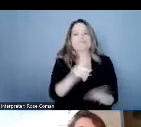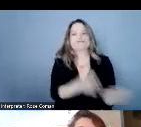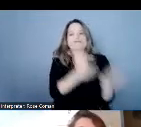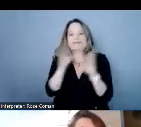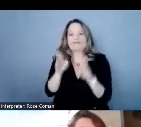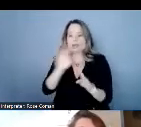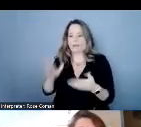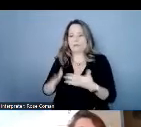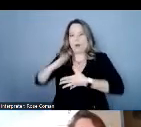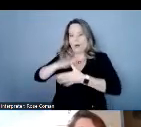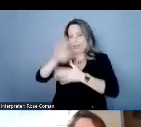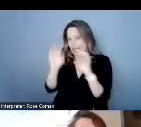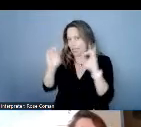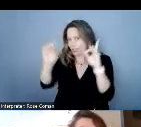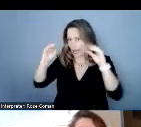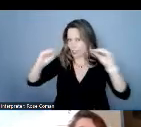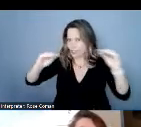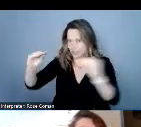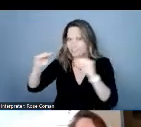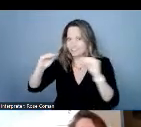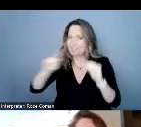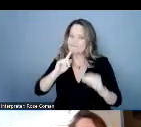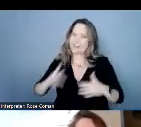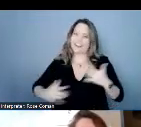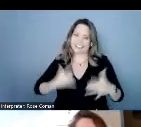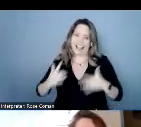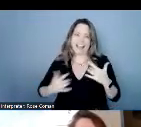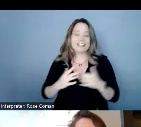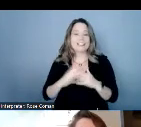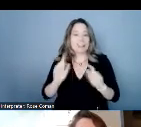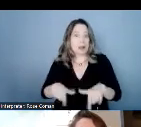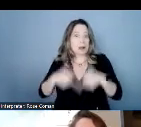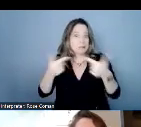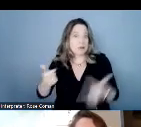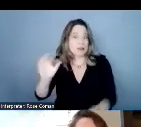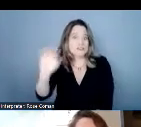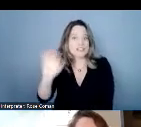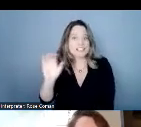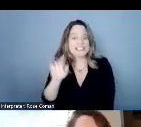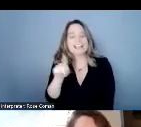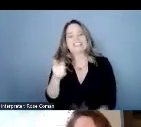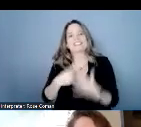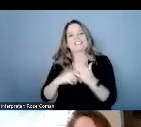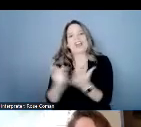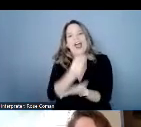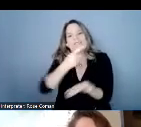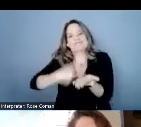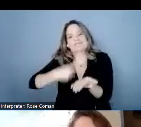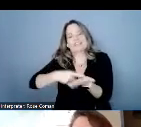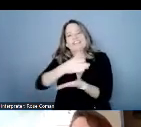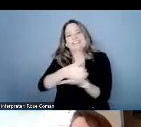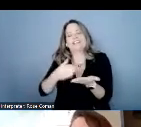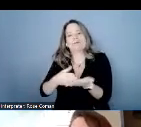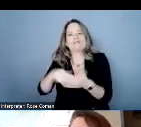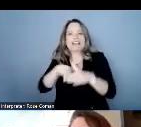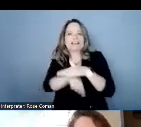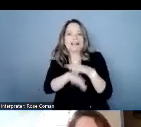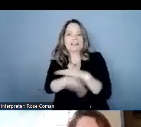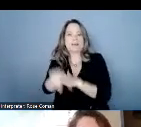very excited about so with that being said i'm going to throw it to christina so she can start covering some of the accessibility needs